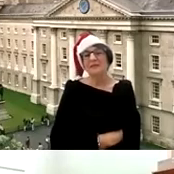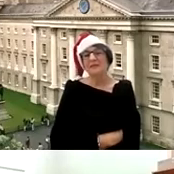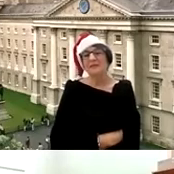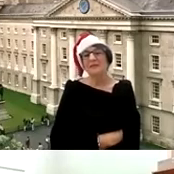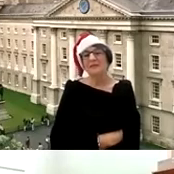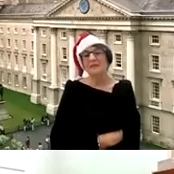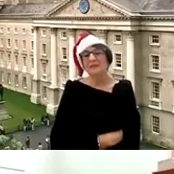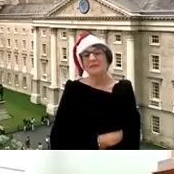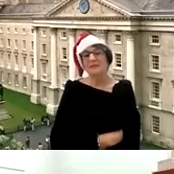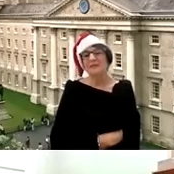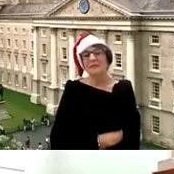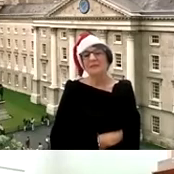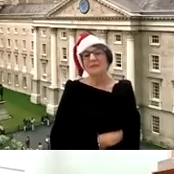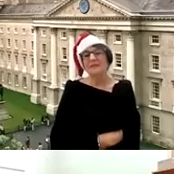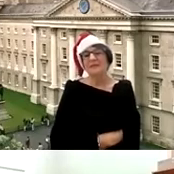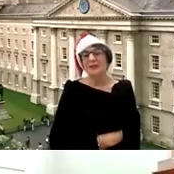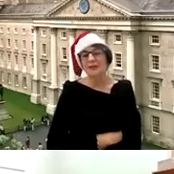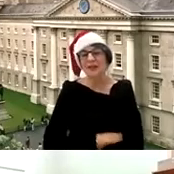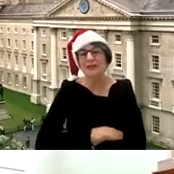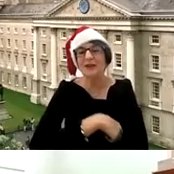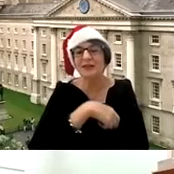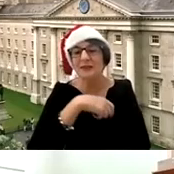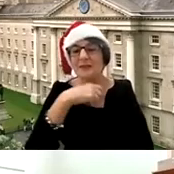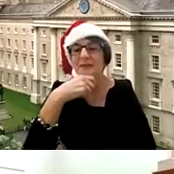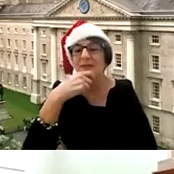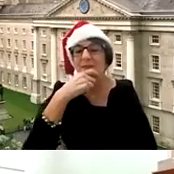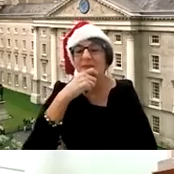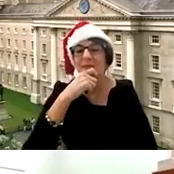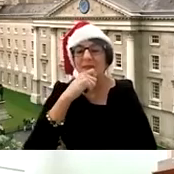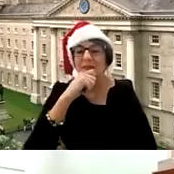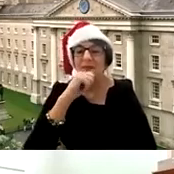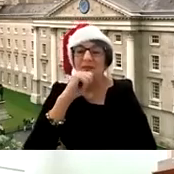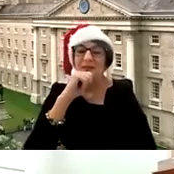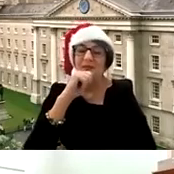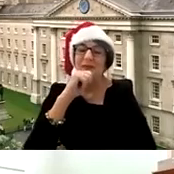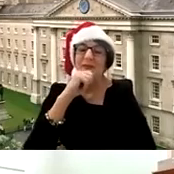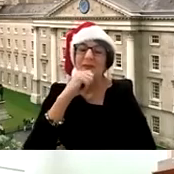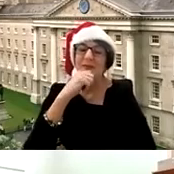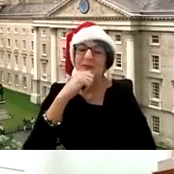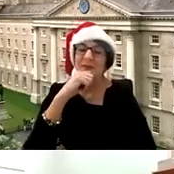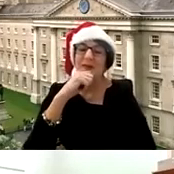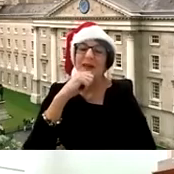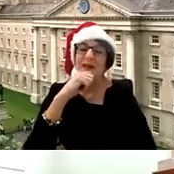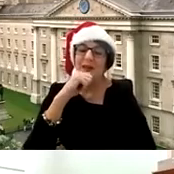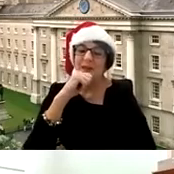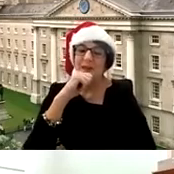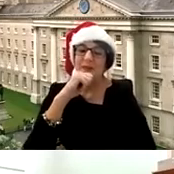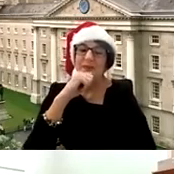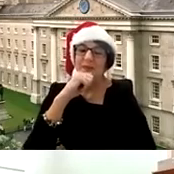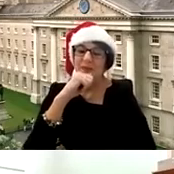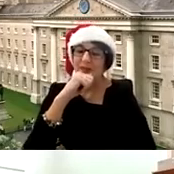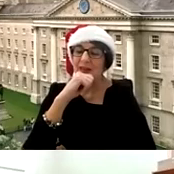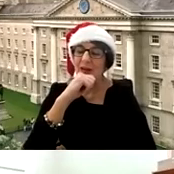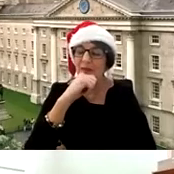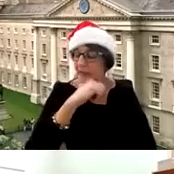and homemade gifts for families as well so it's um it's trying to bring people together in in a different way where we can't physically be